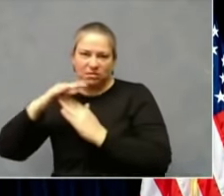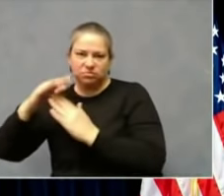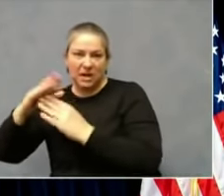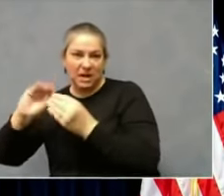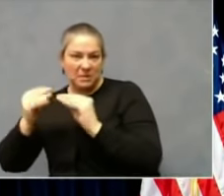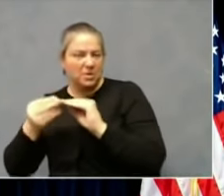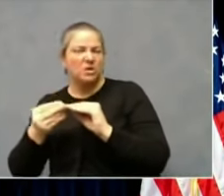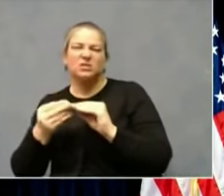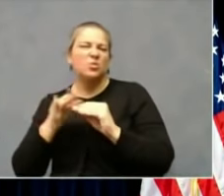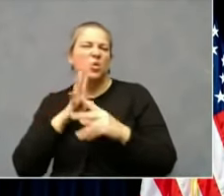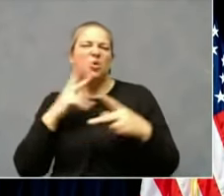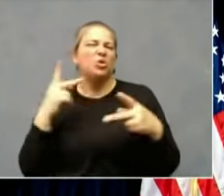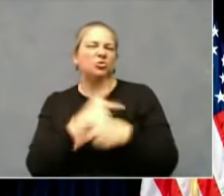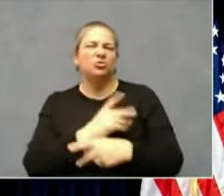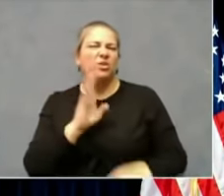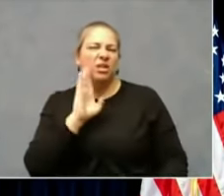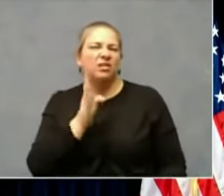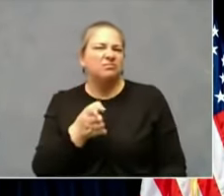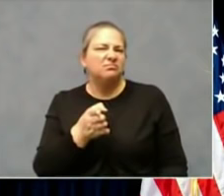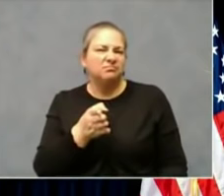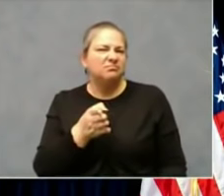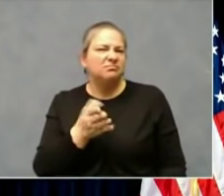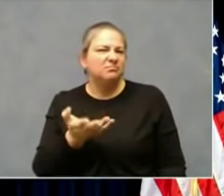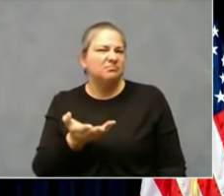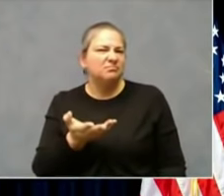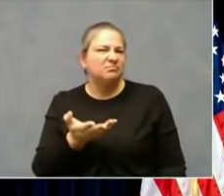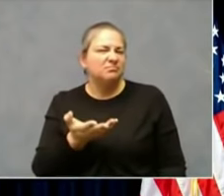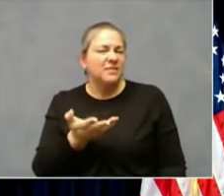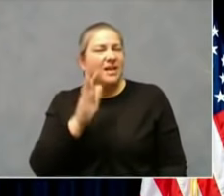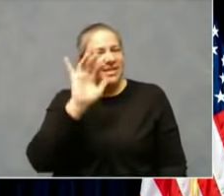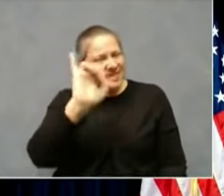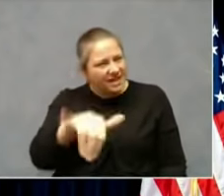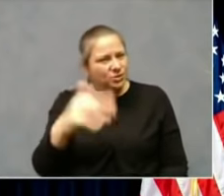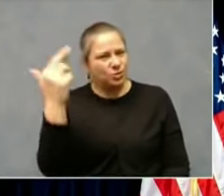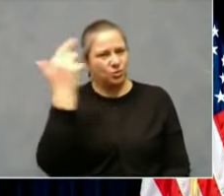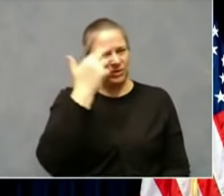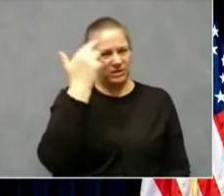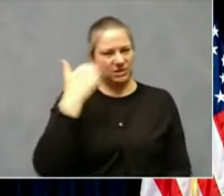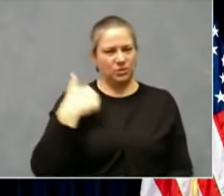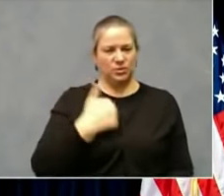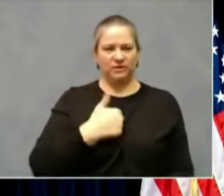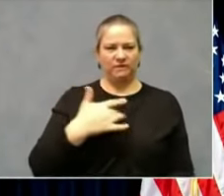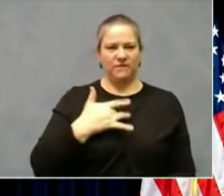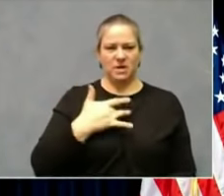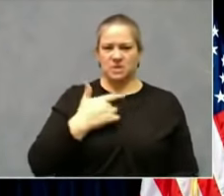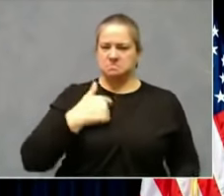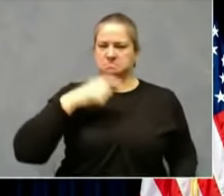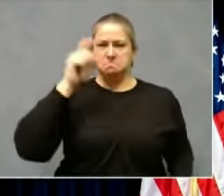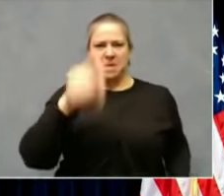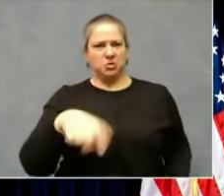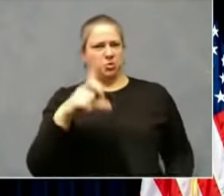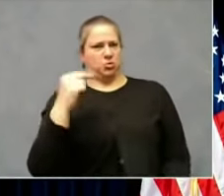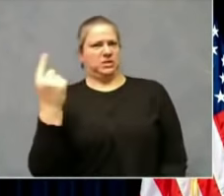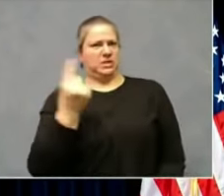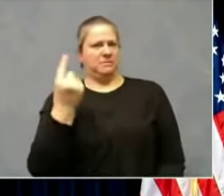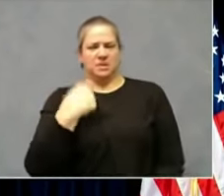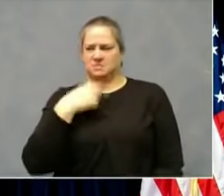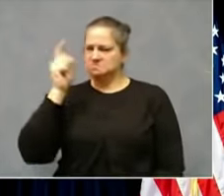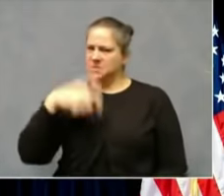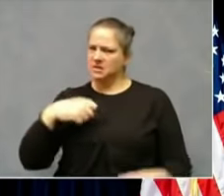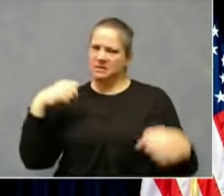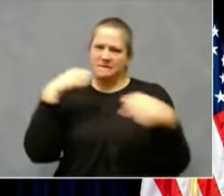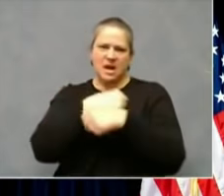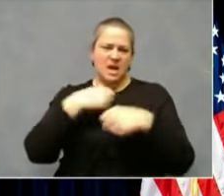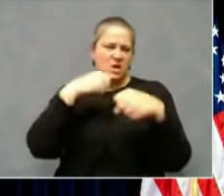to put up a fight against a virus that wants to take those we love. And it's our